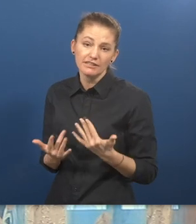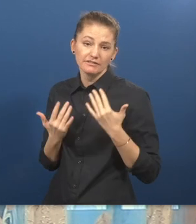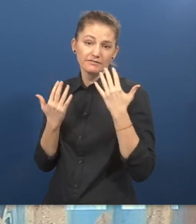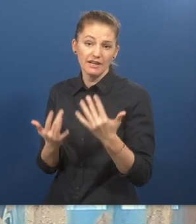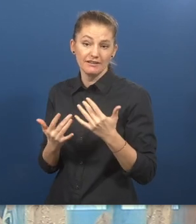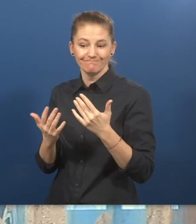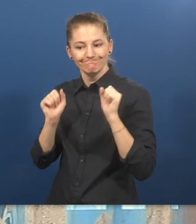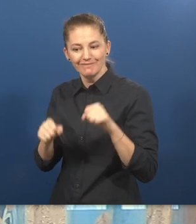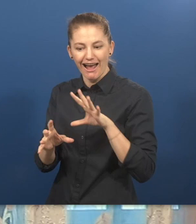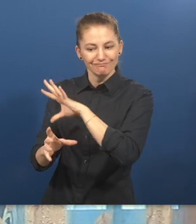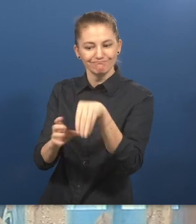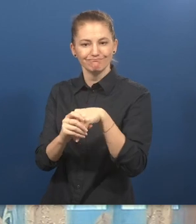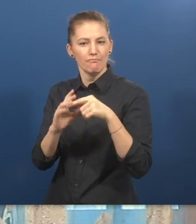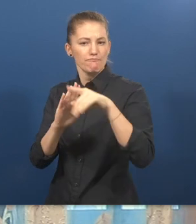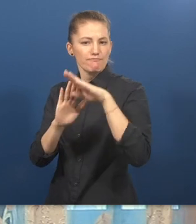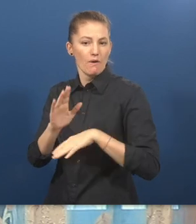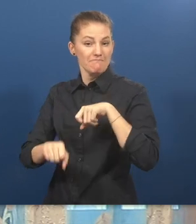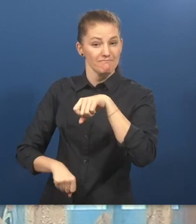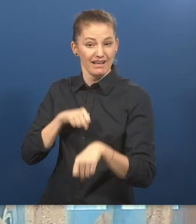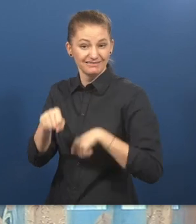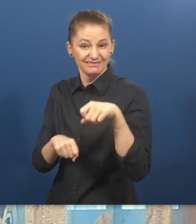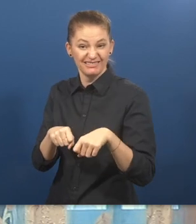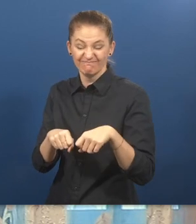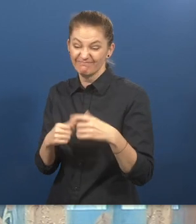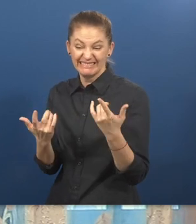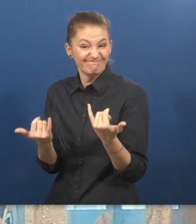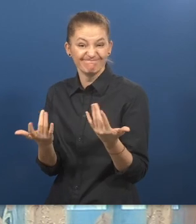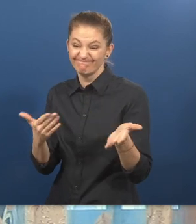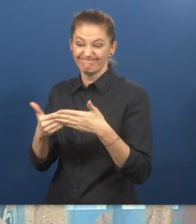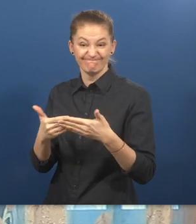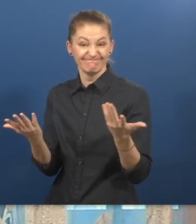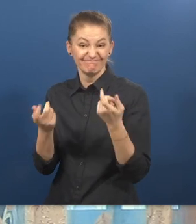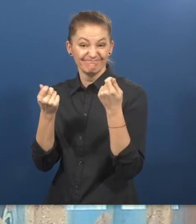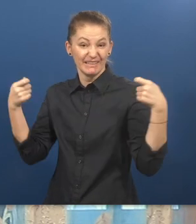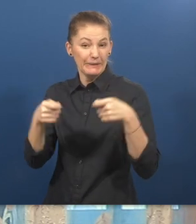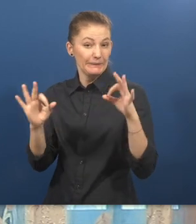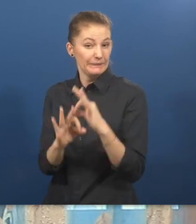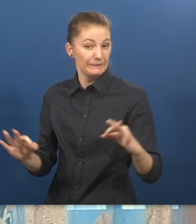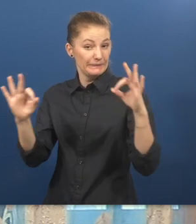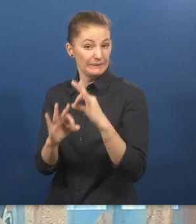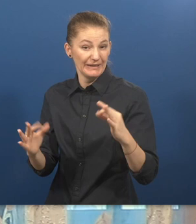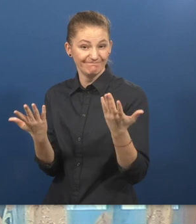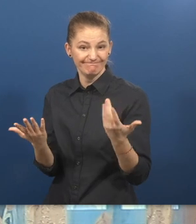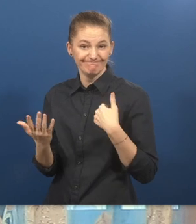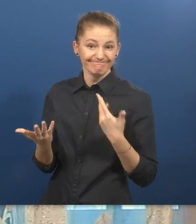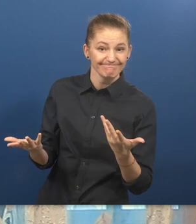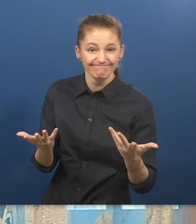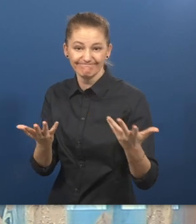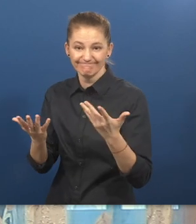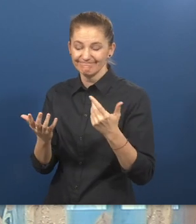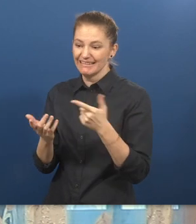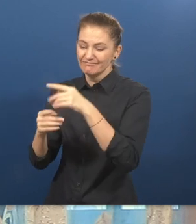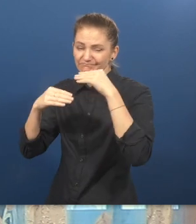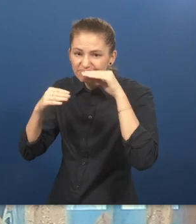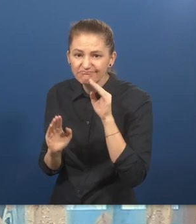we surveyed and were waiting for the physical rehabilitation program. But due to lack of funding, we are not able to